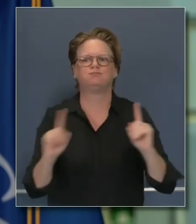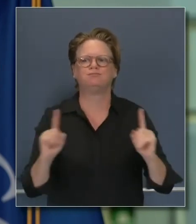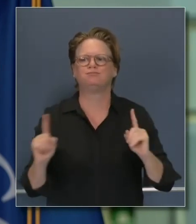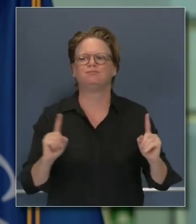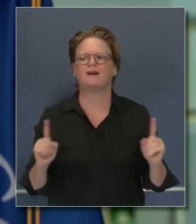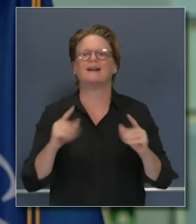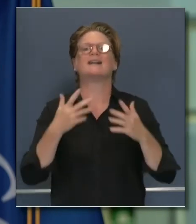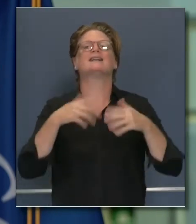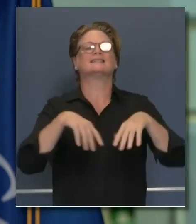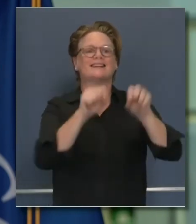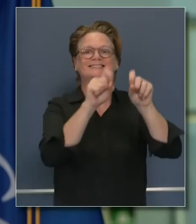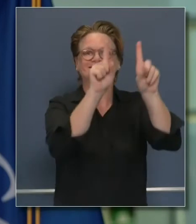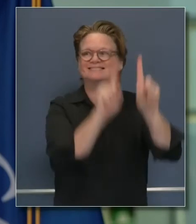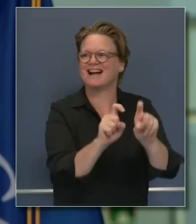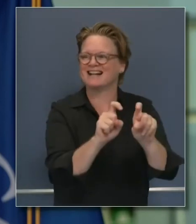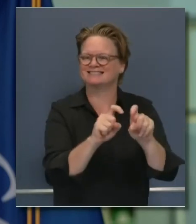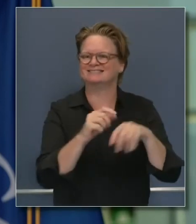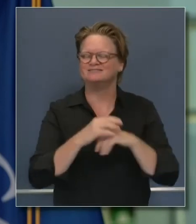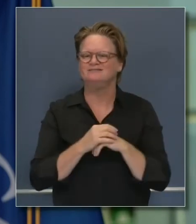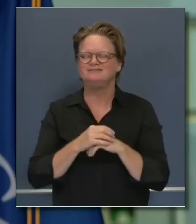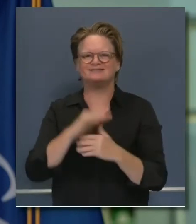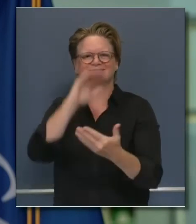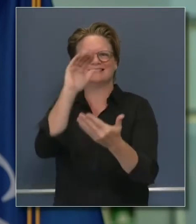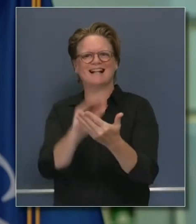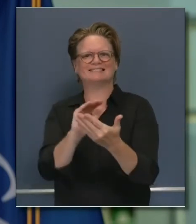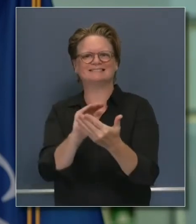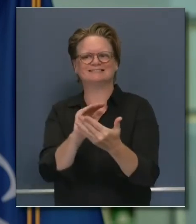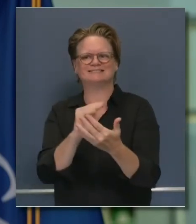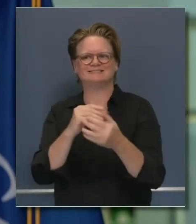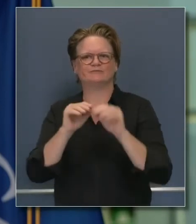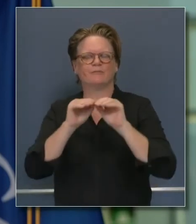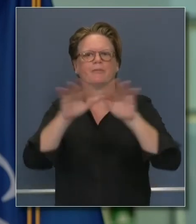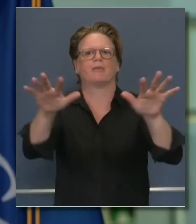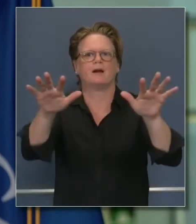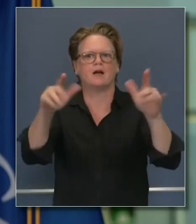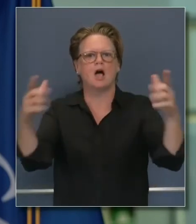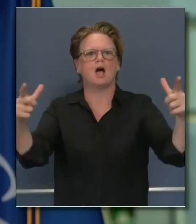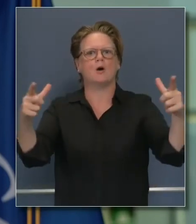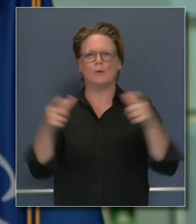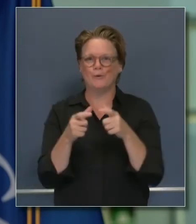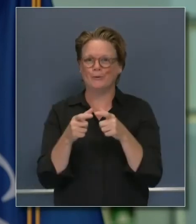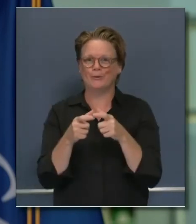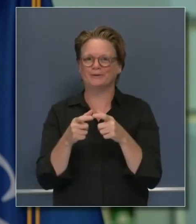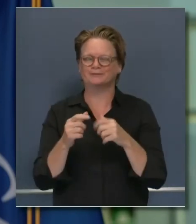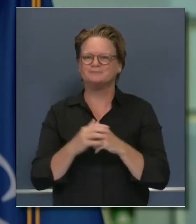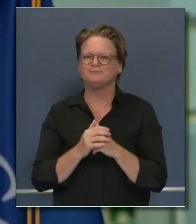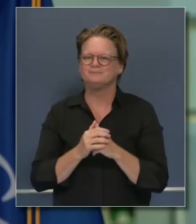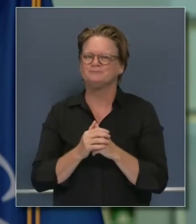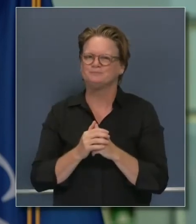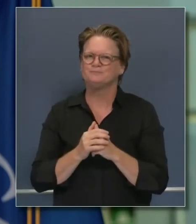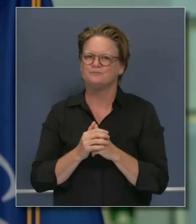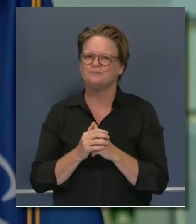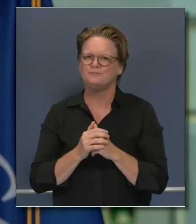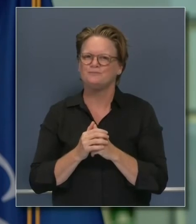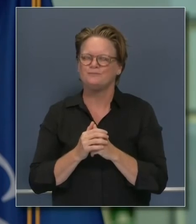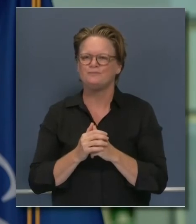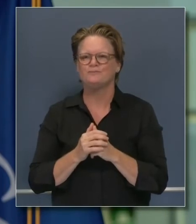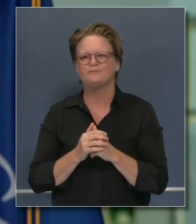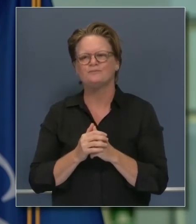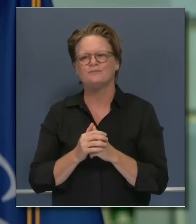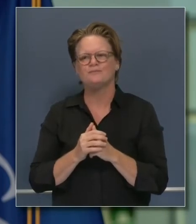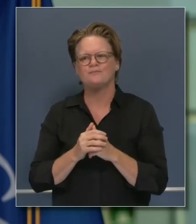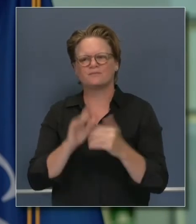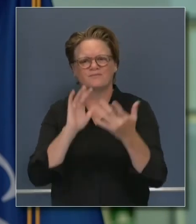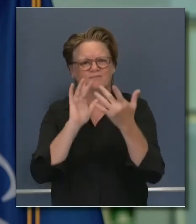more quickly throughout the state will actually enhance our ability to put contact tracing, make it a more